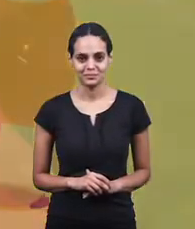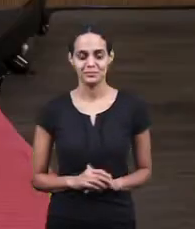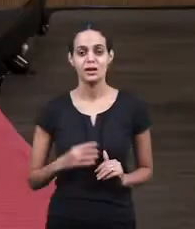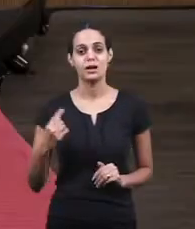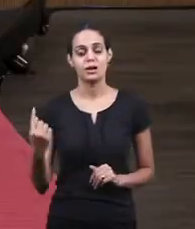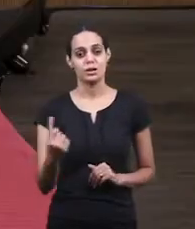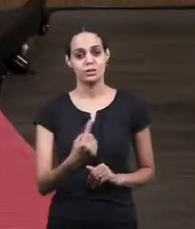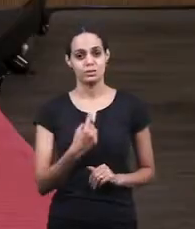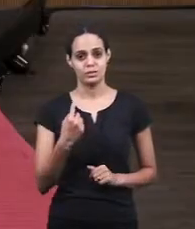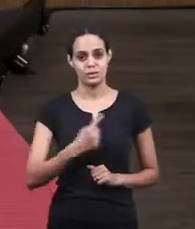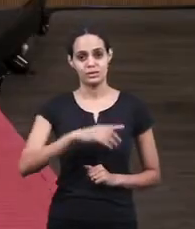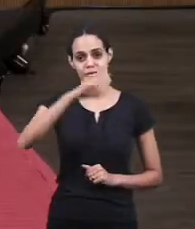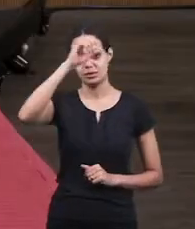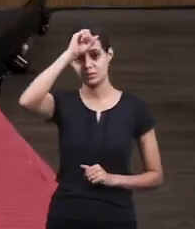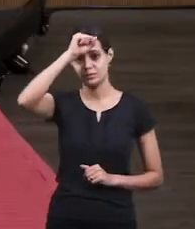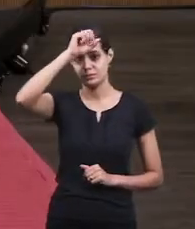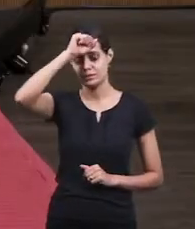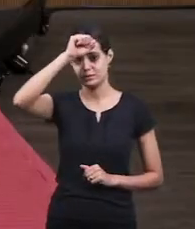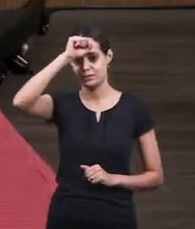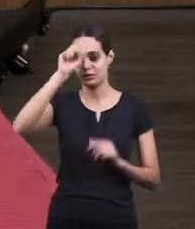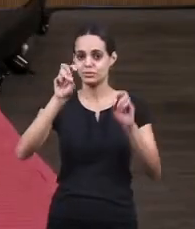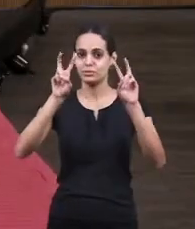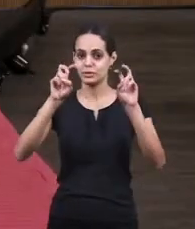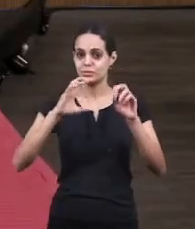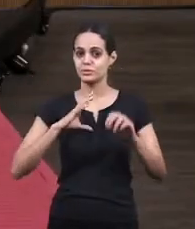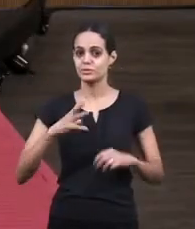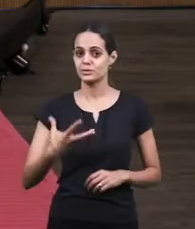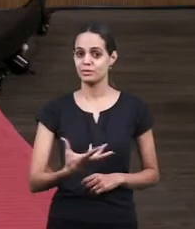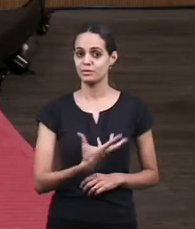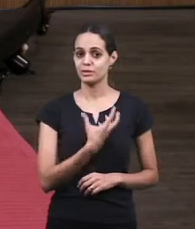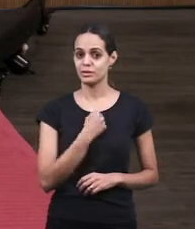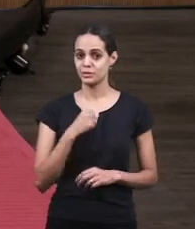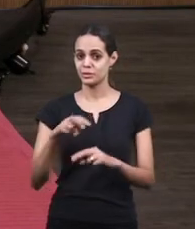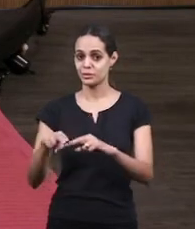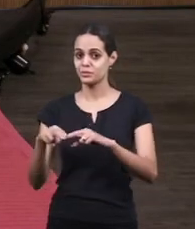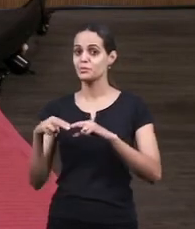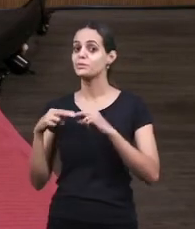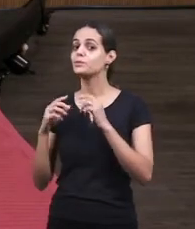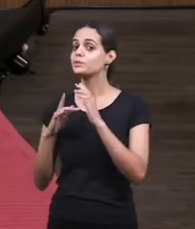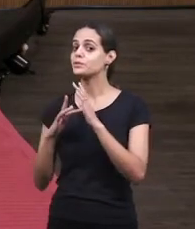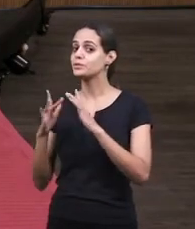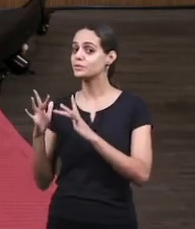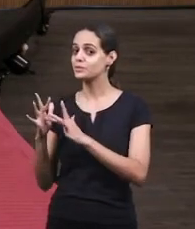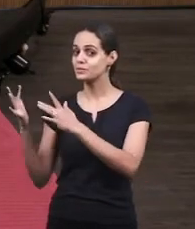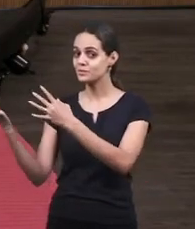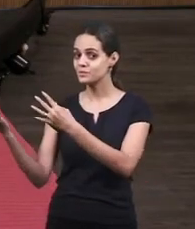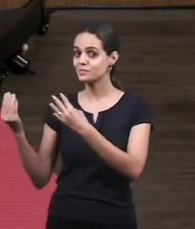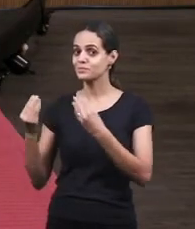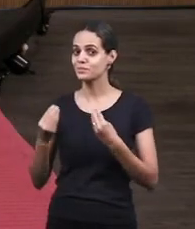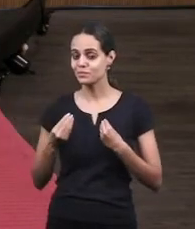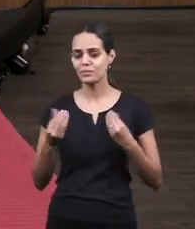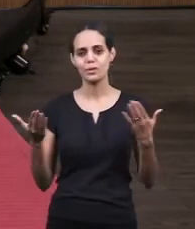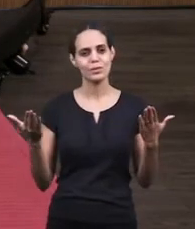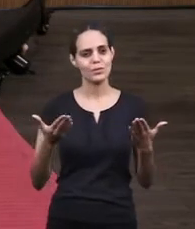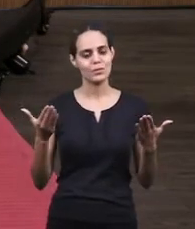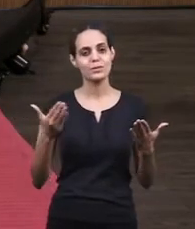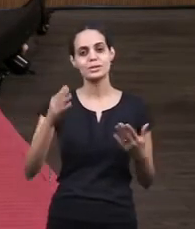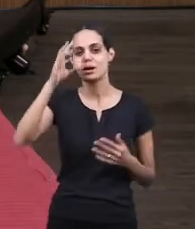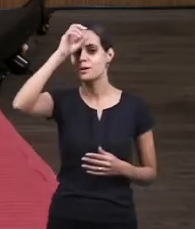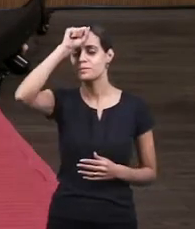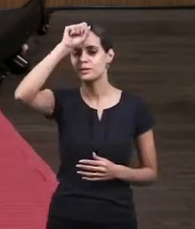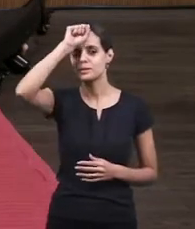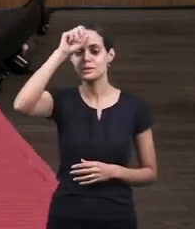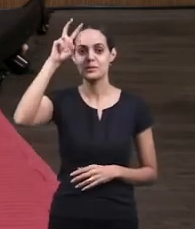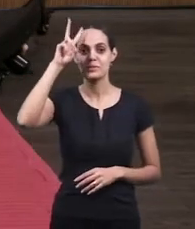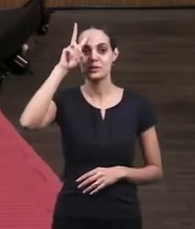we are learning about salvation the salvation that jesus gives us we're going to learn today one more story